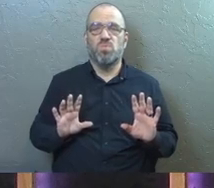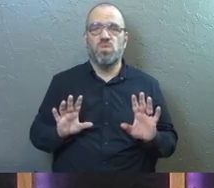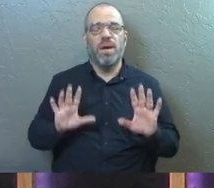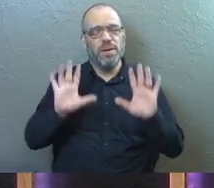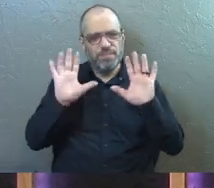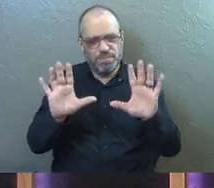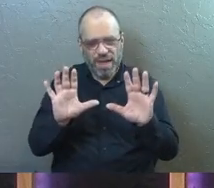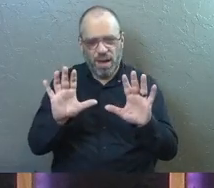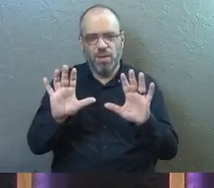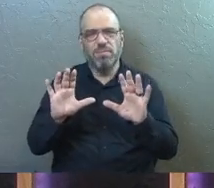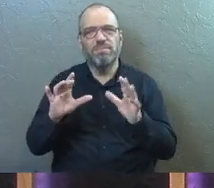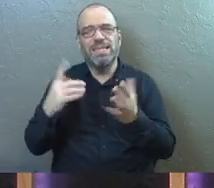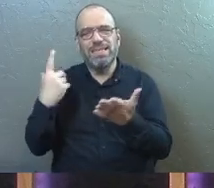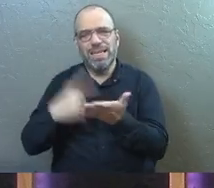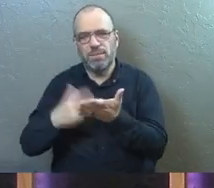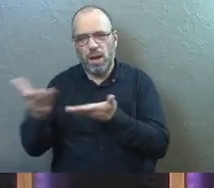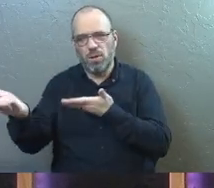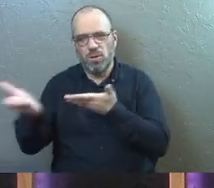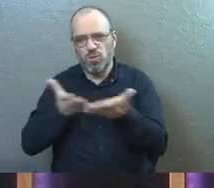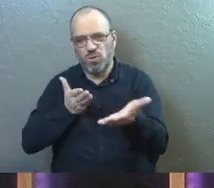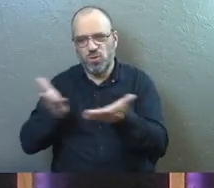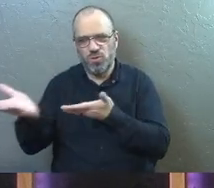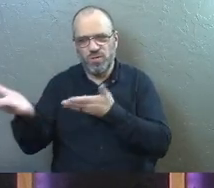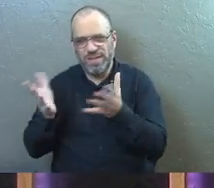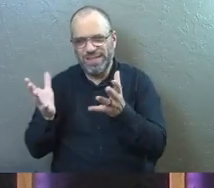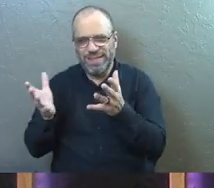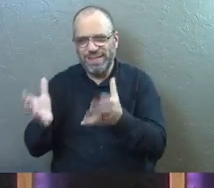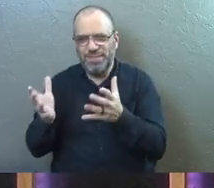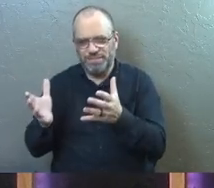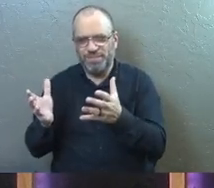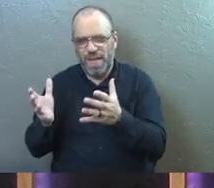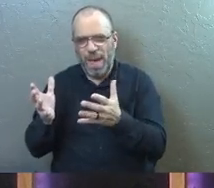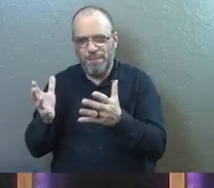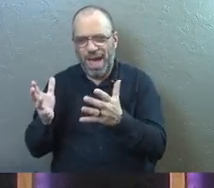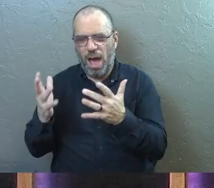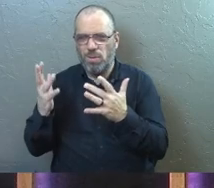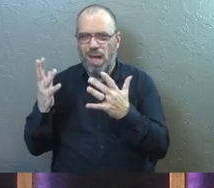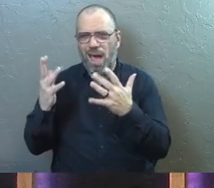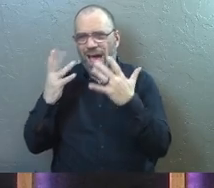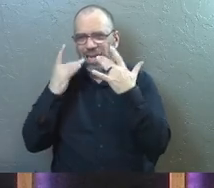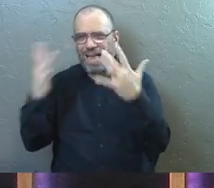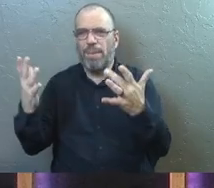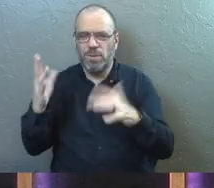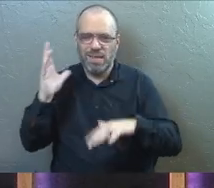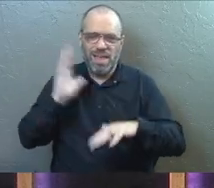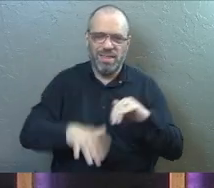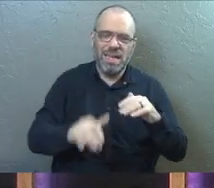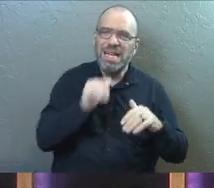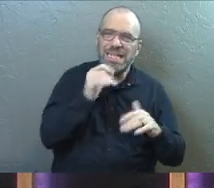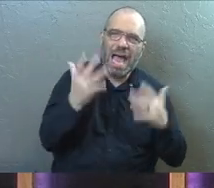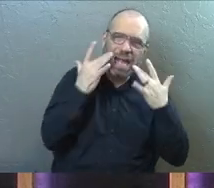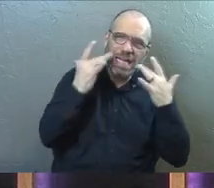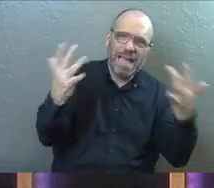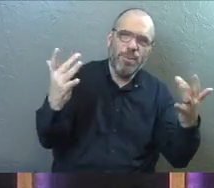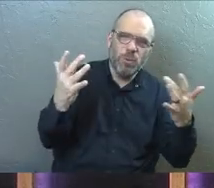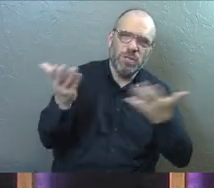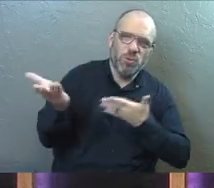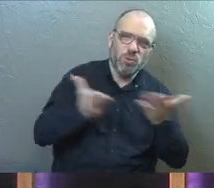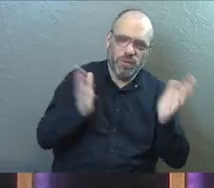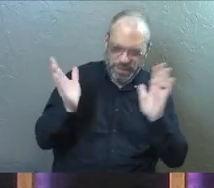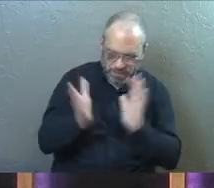Let's talk about service. Let's talk about serving. Let's talk about glamorous service versus unglamorous service for a second.